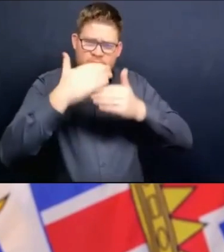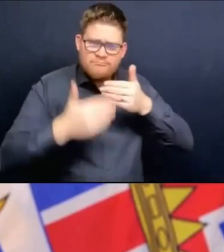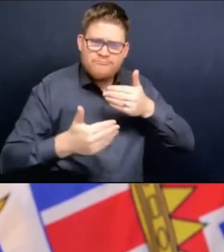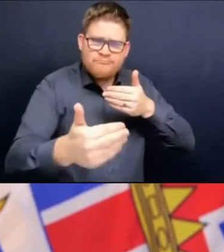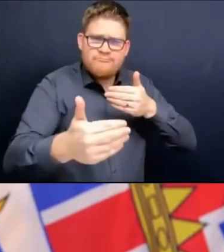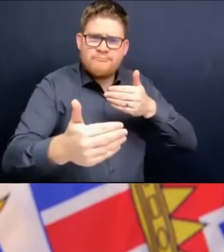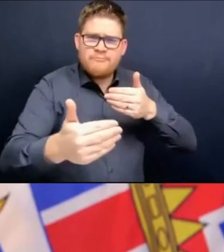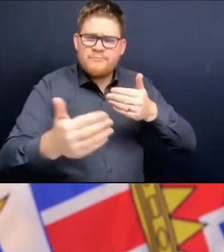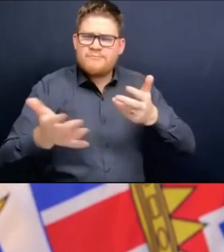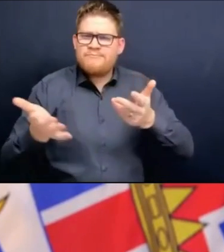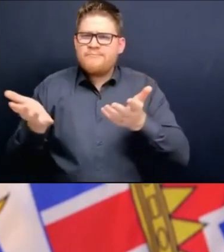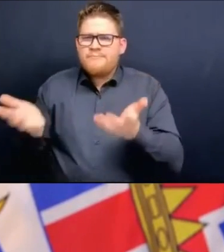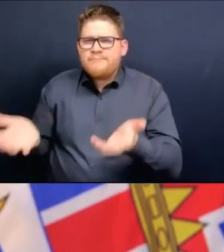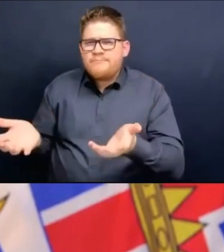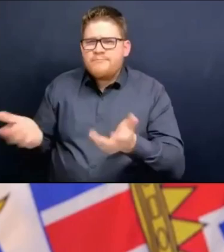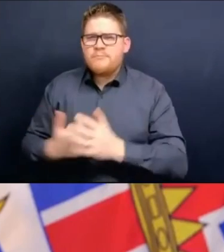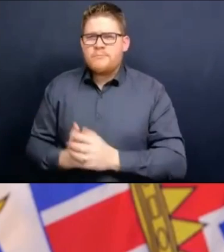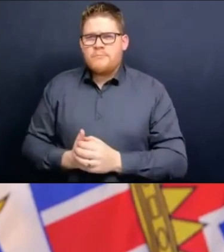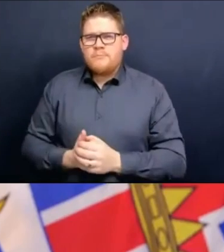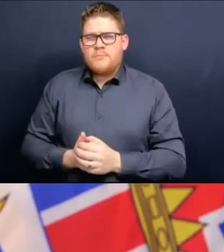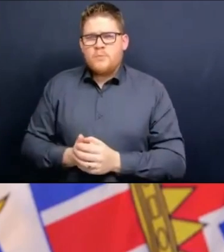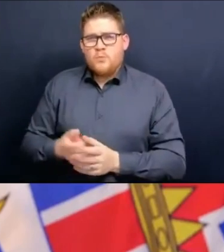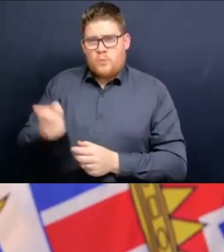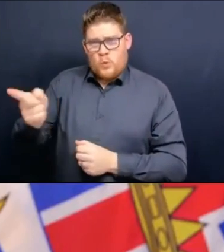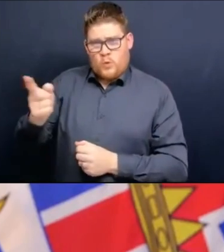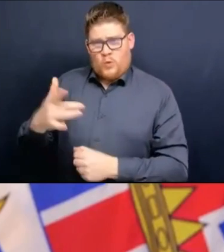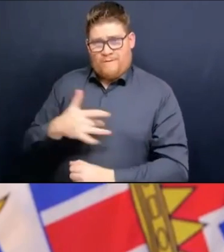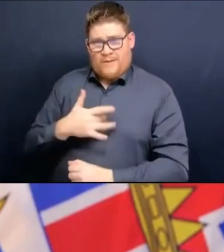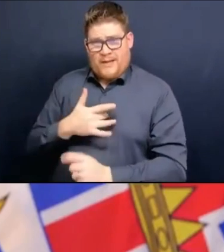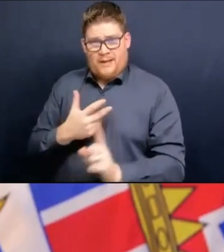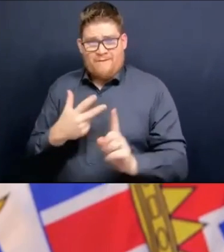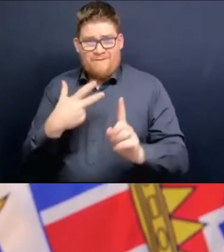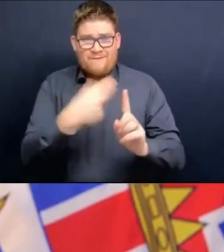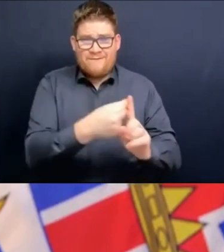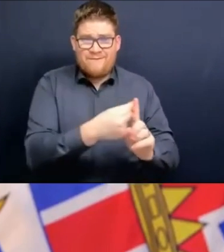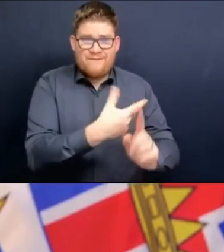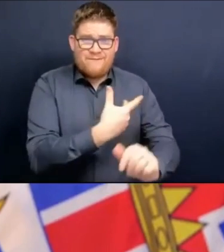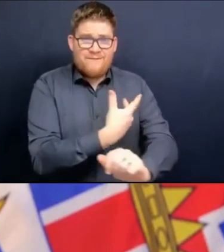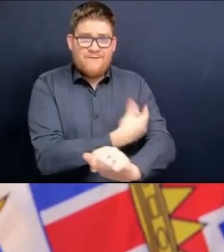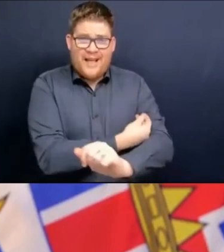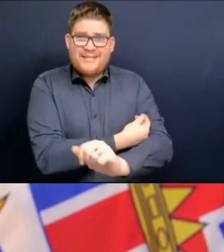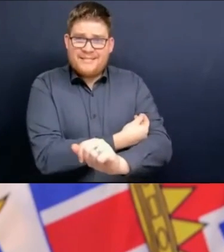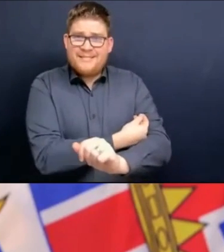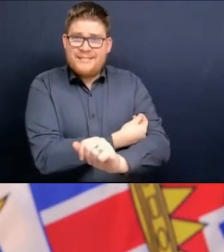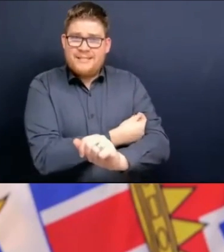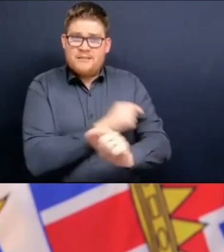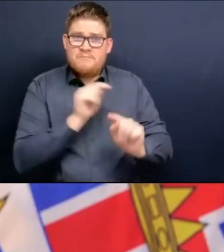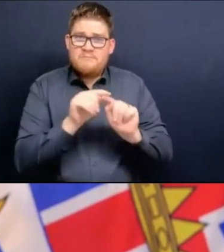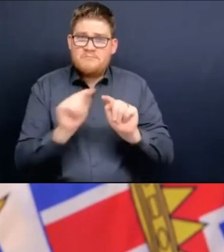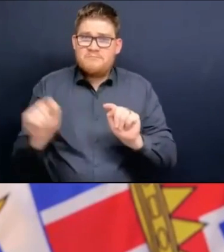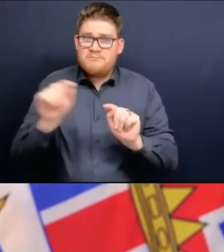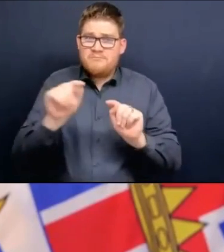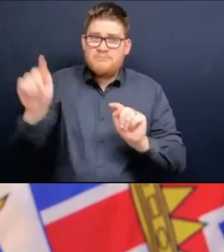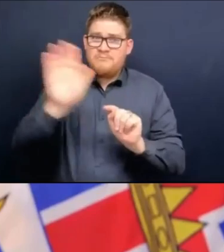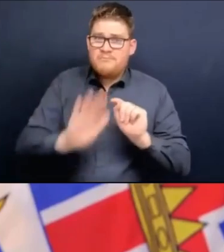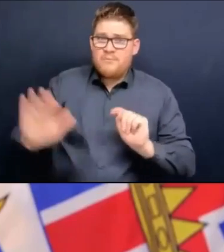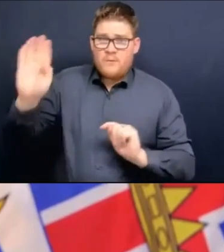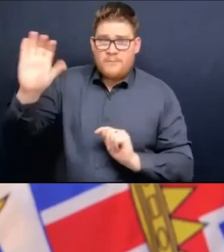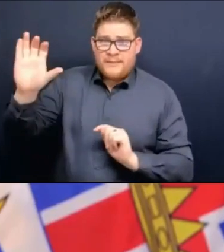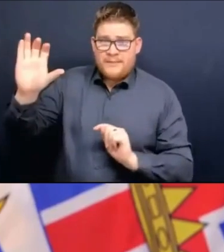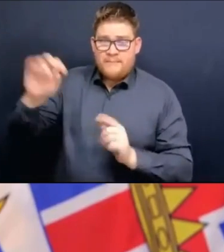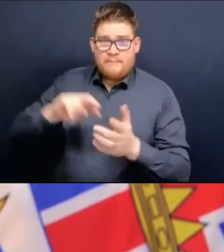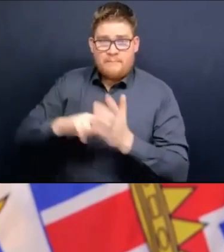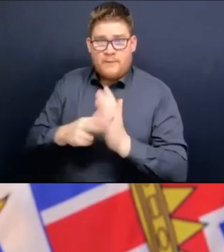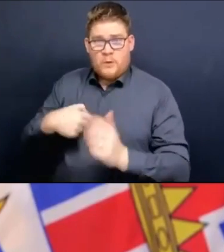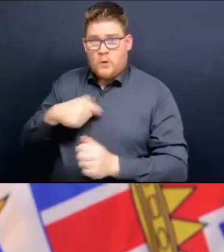Is it just purely the vaccines that lead you to that confidence that you don't have to flip on some of this and go back